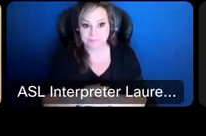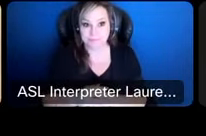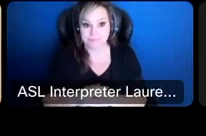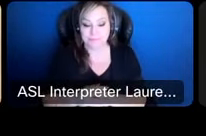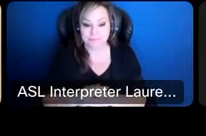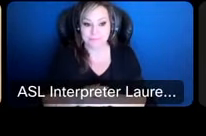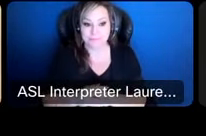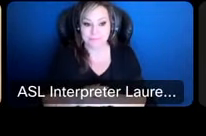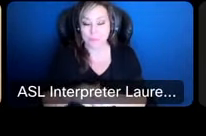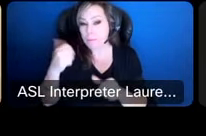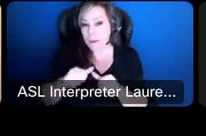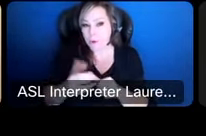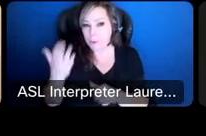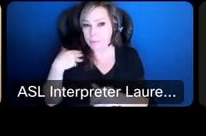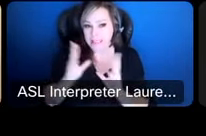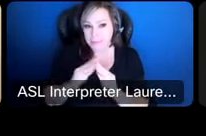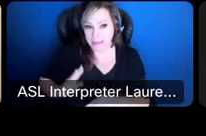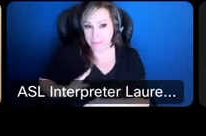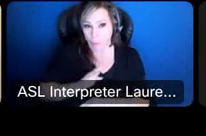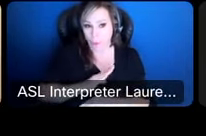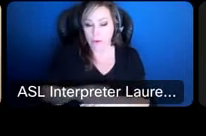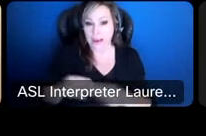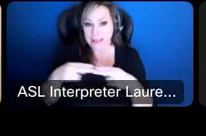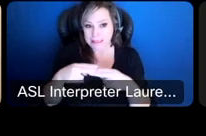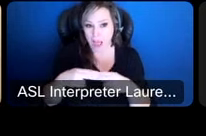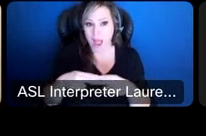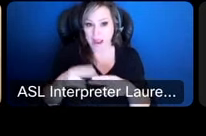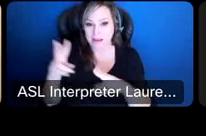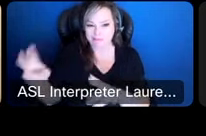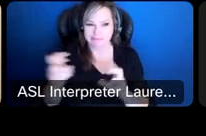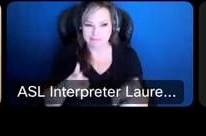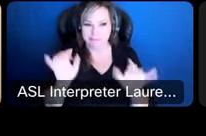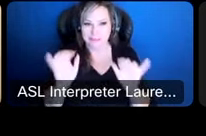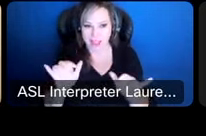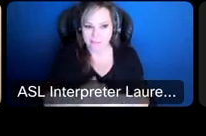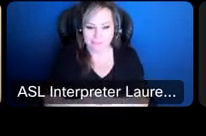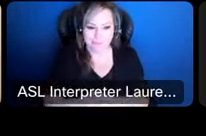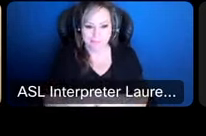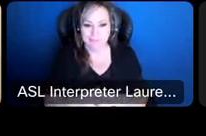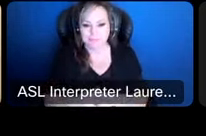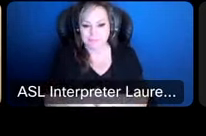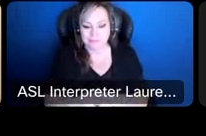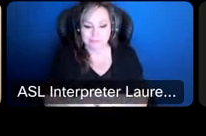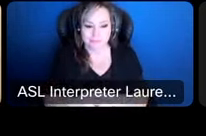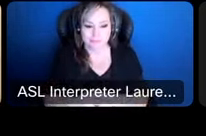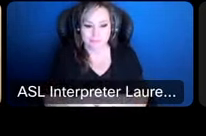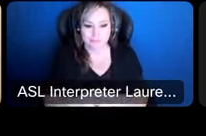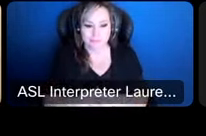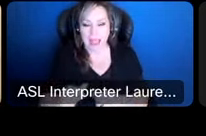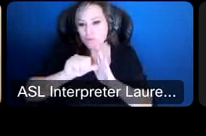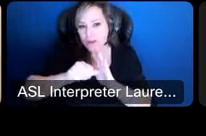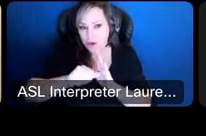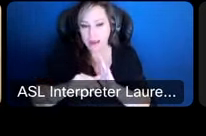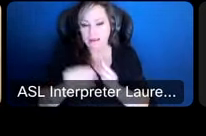you tuned in in some of our board meetings these slides i've really just pulled off of some of our board meetings so that i can reiterate some of this